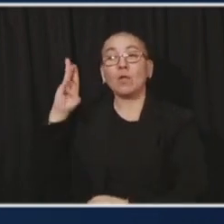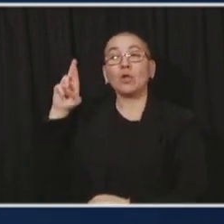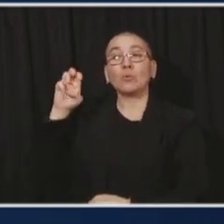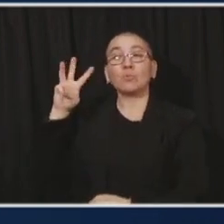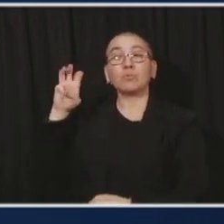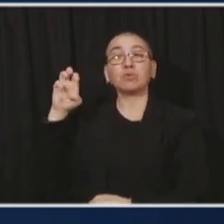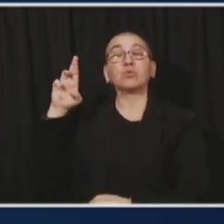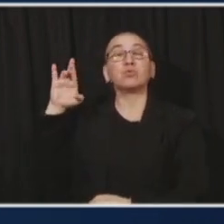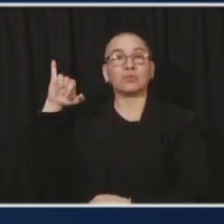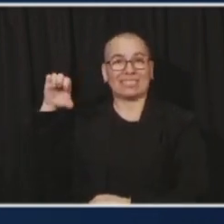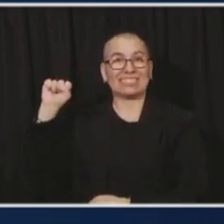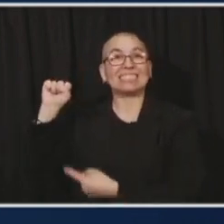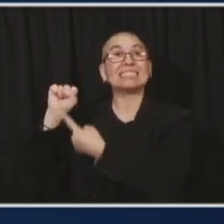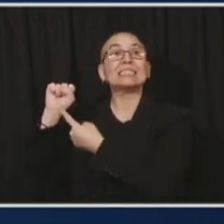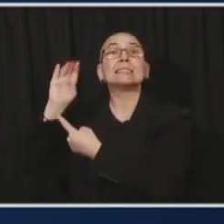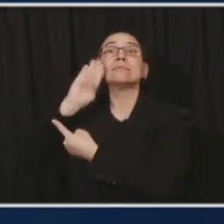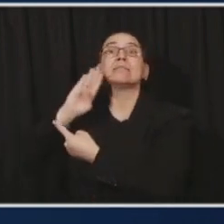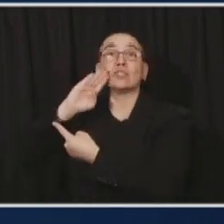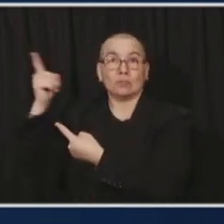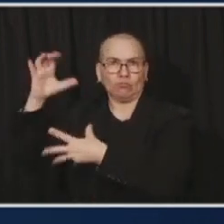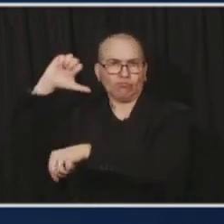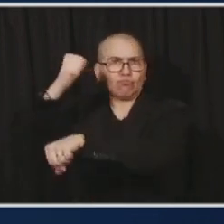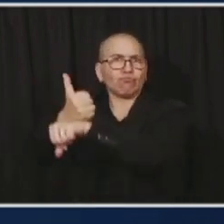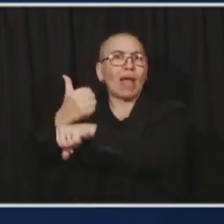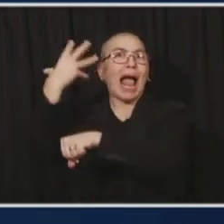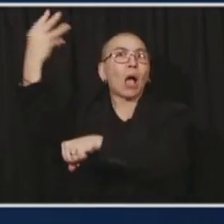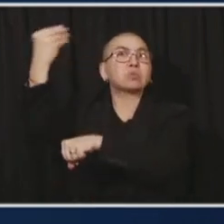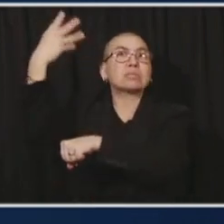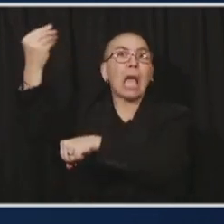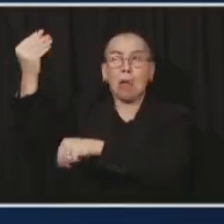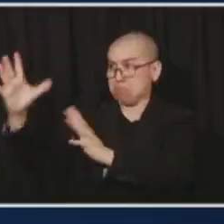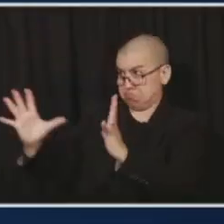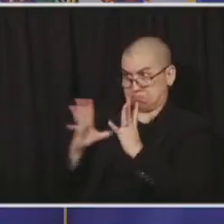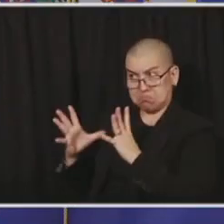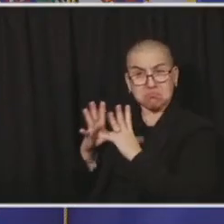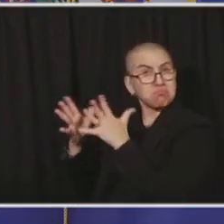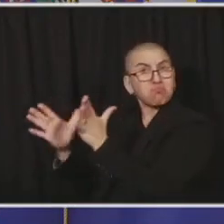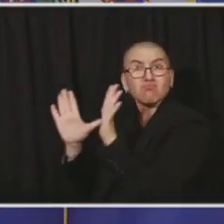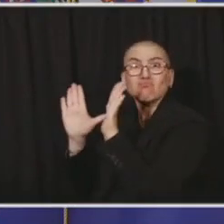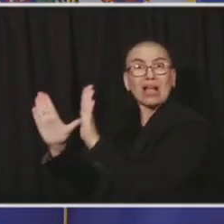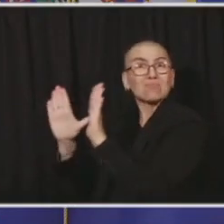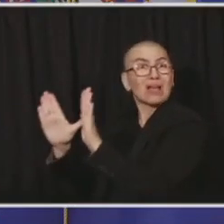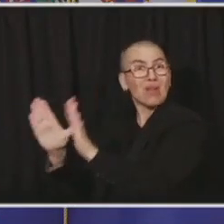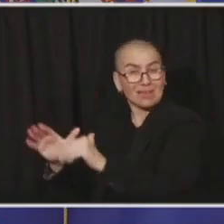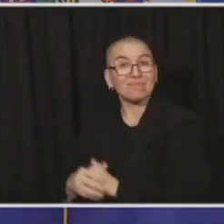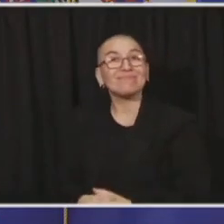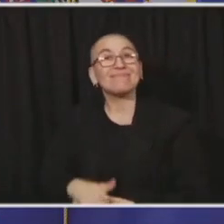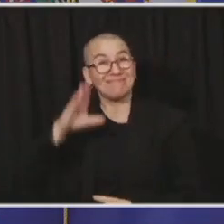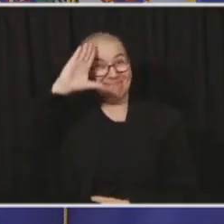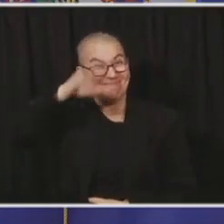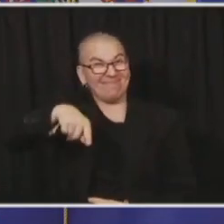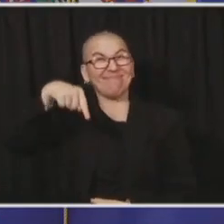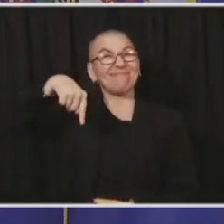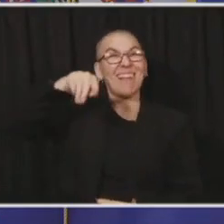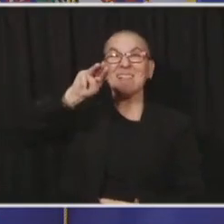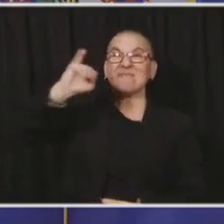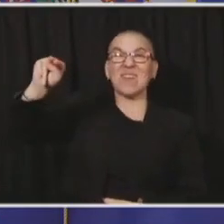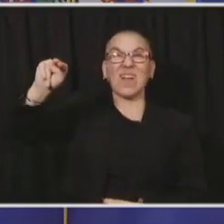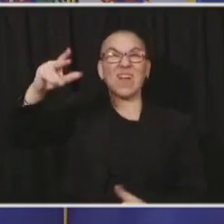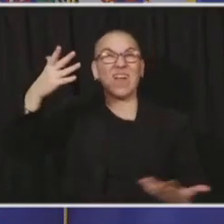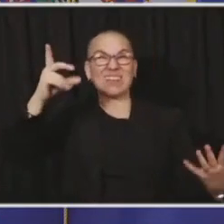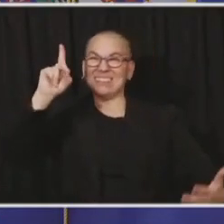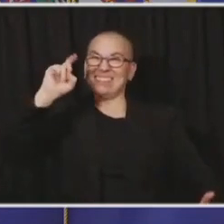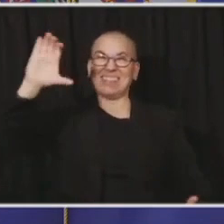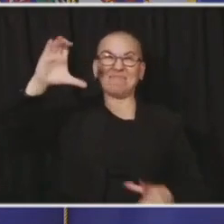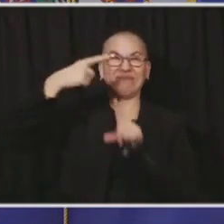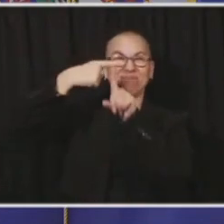available. And I just want to be clear. I know we're in Minnesota and I know it's the middle of December. Um, I know this doesn't make folks whole, but like so